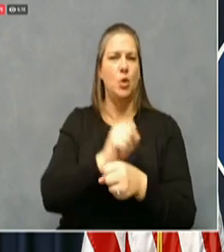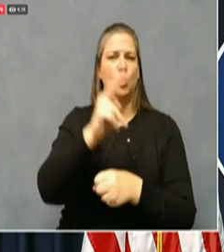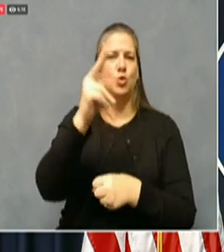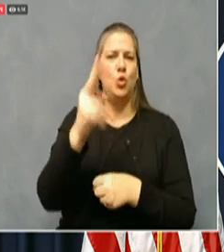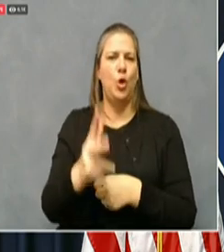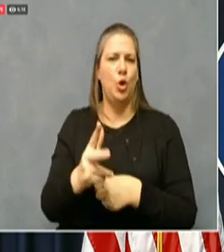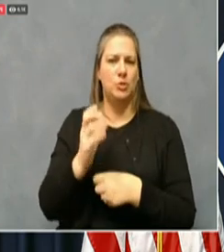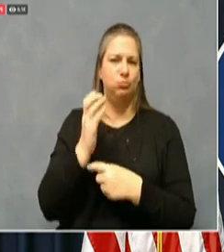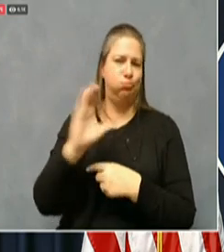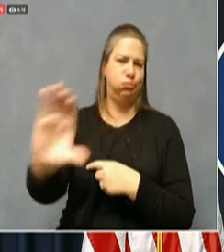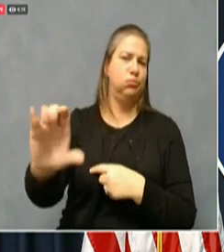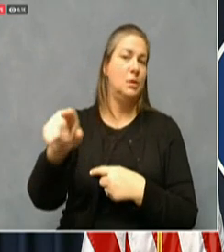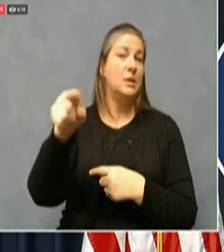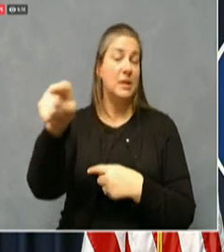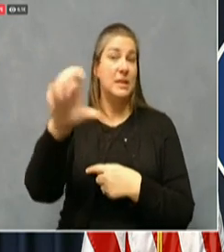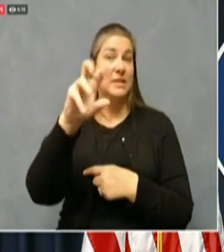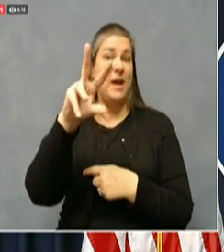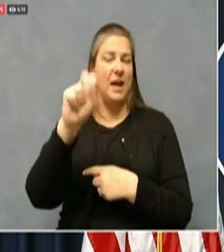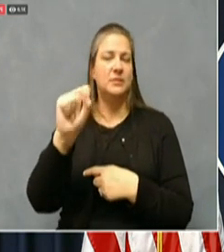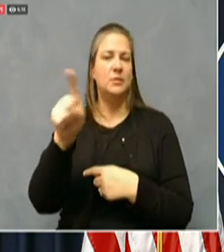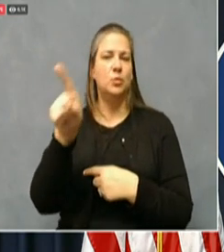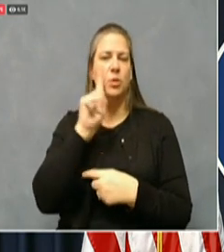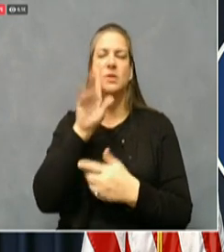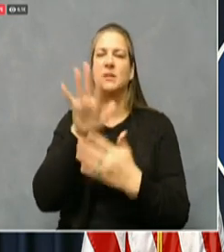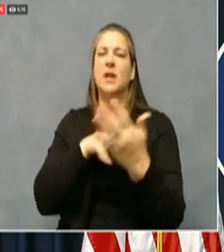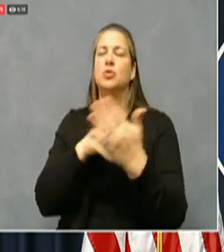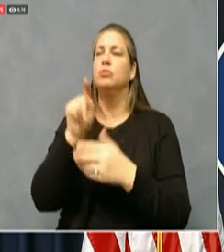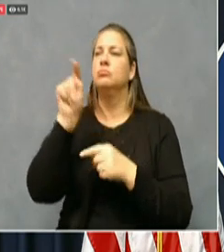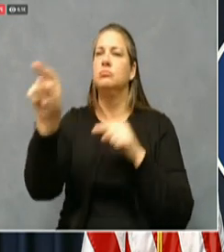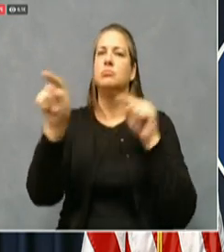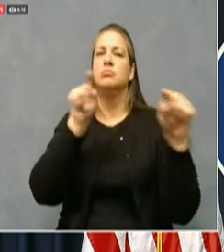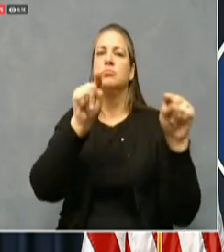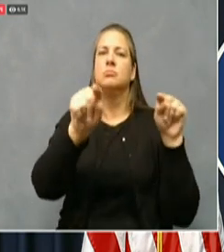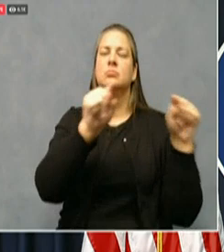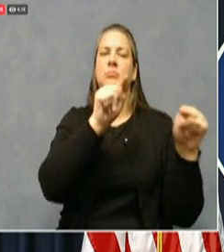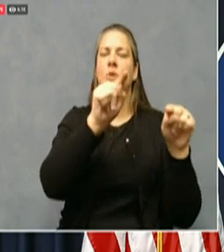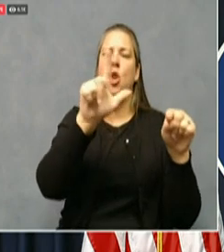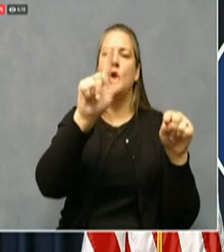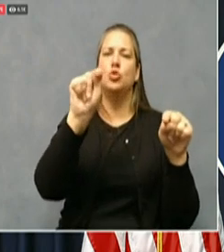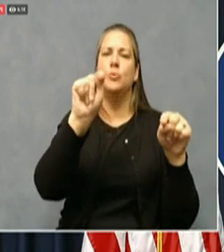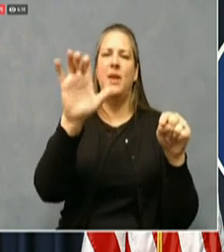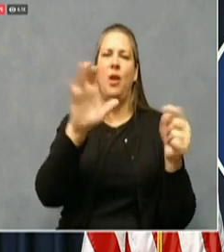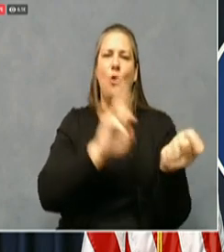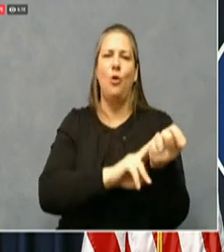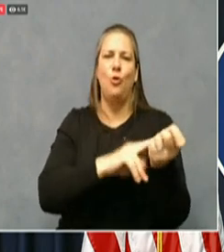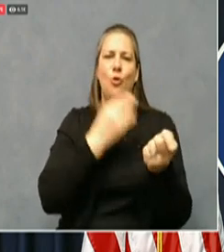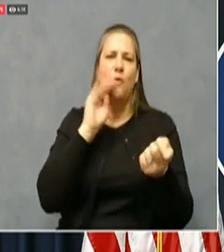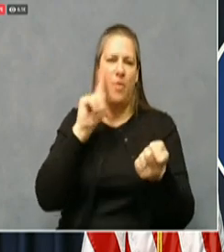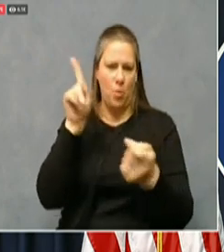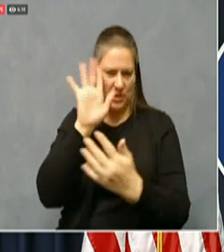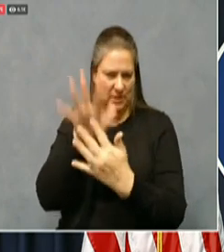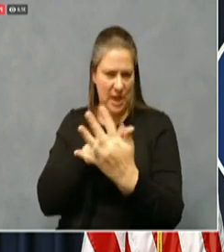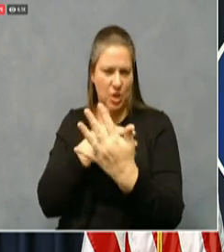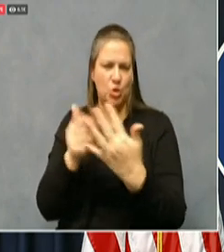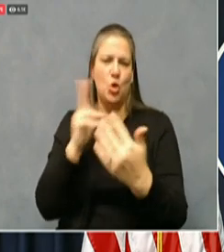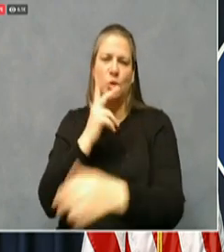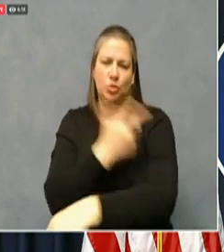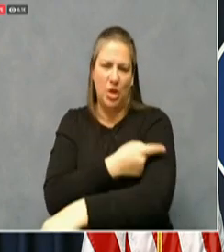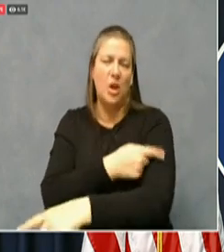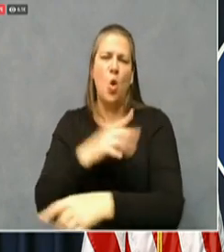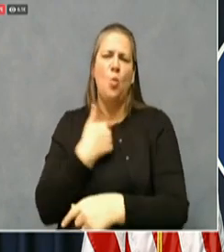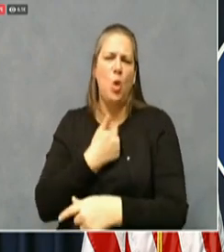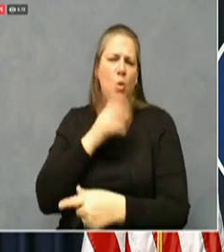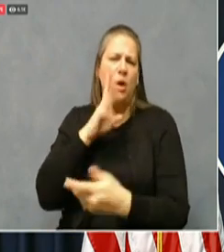scheduling the long term care facilities and we'll be communicating with them. But the logistics and the scheduling on this will